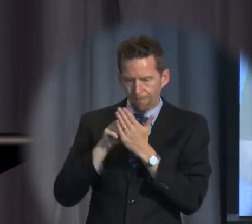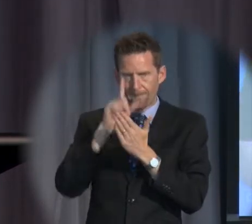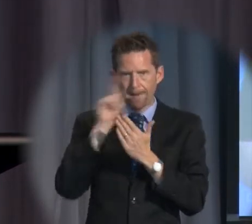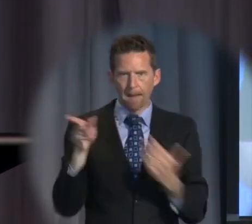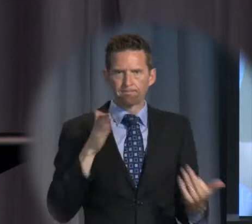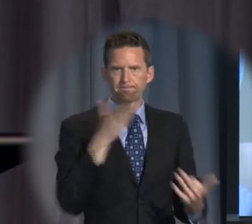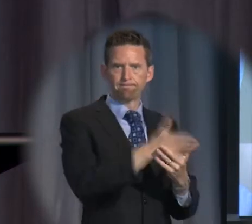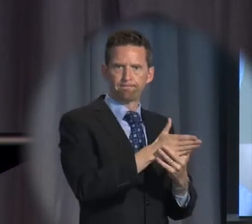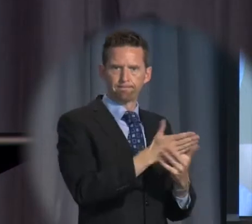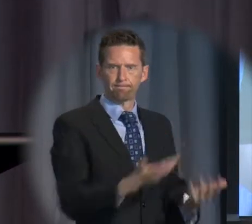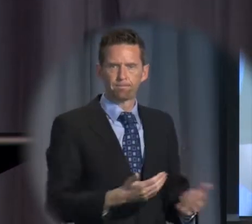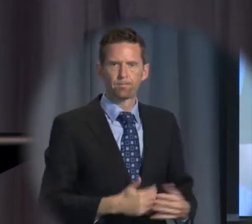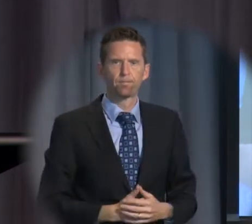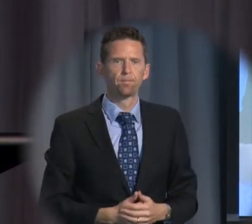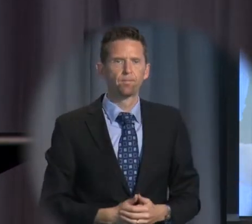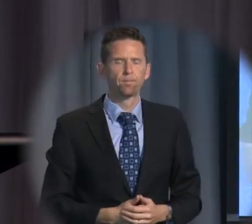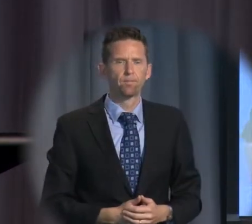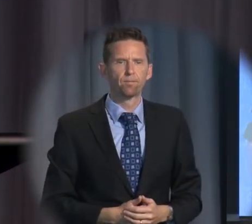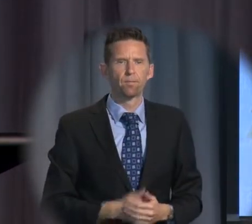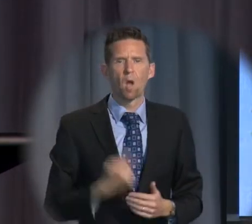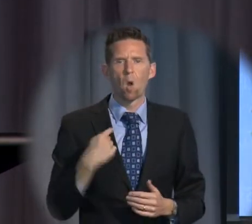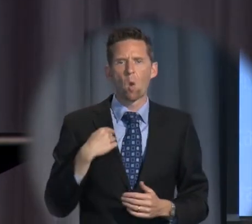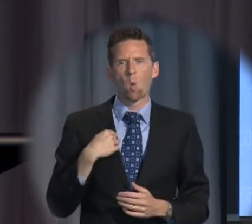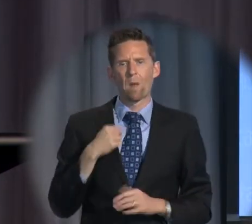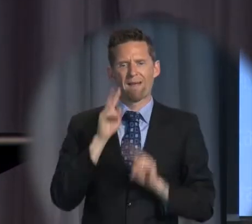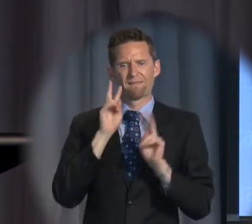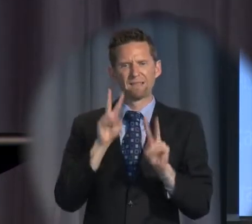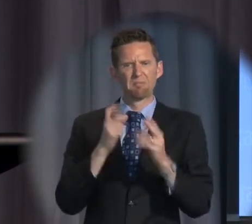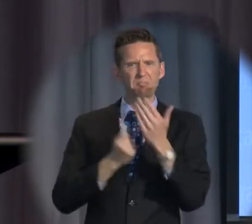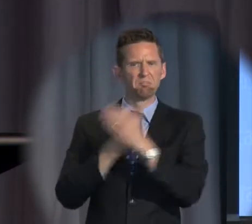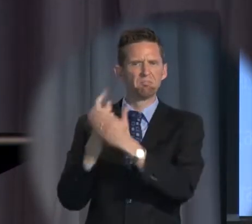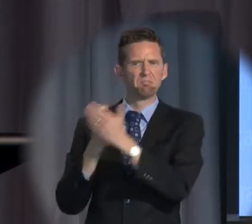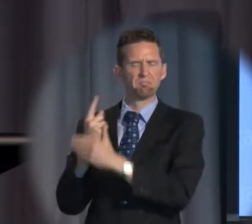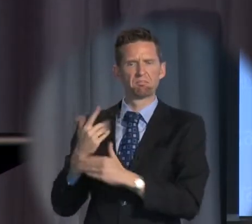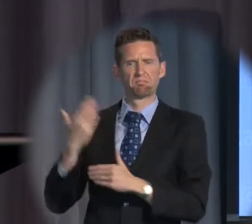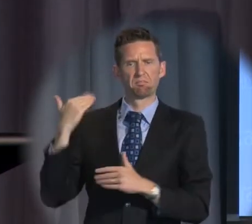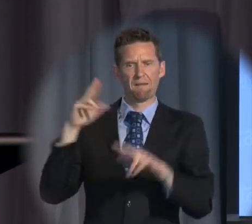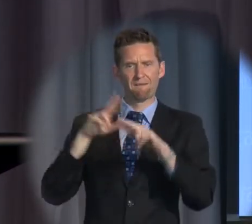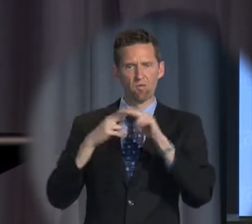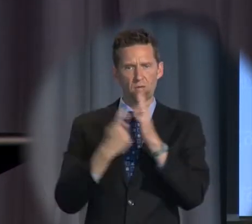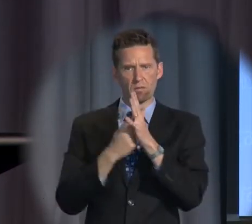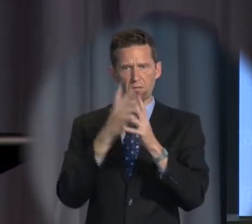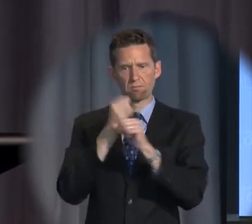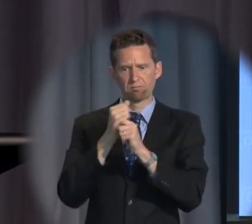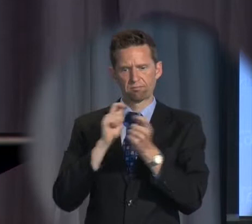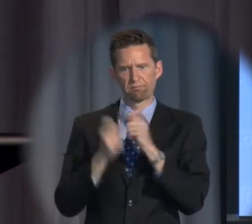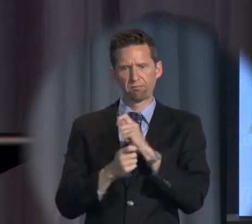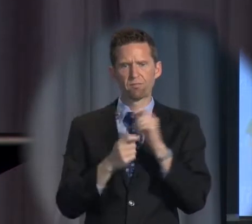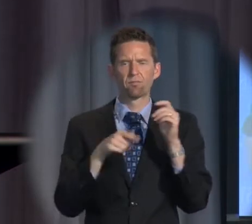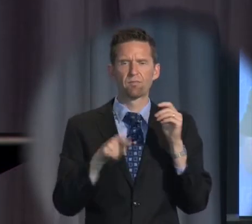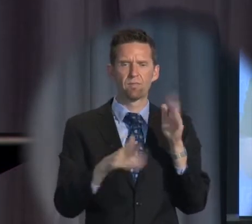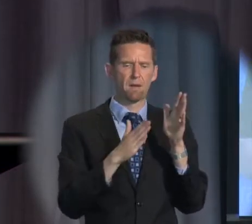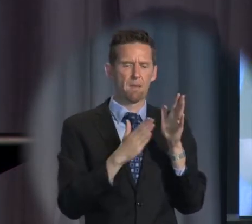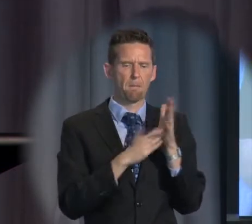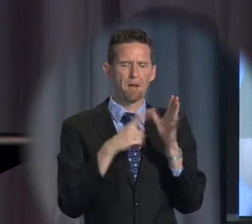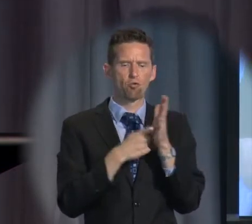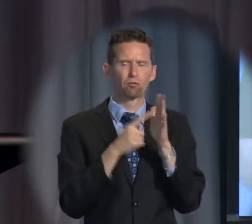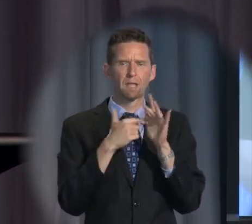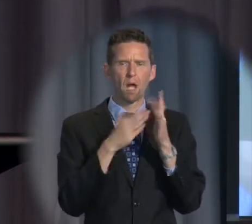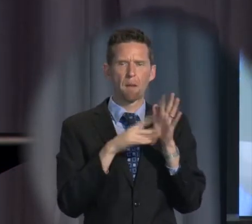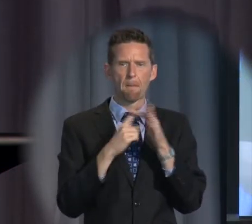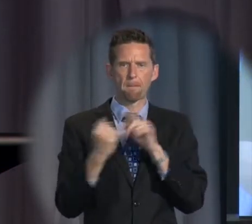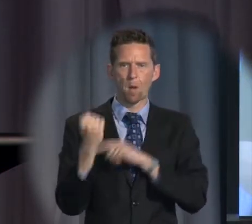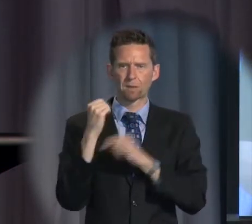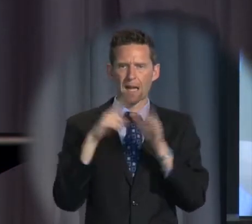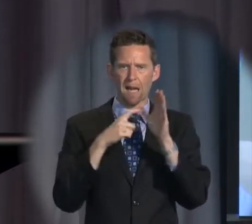But we've recently seen, as last Friday, amendments passed to the Migration Act and the Maritime Powers Act which